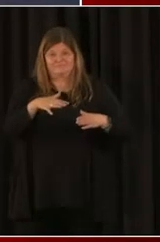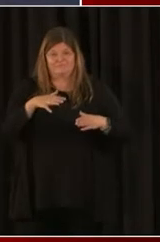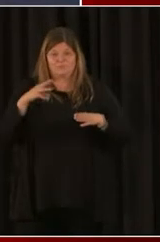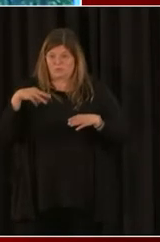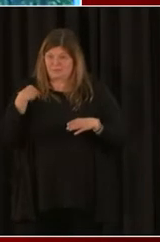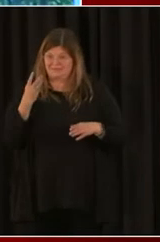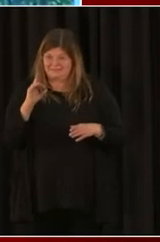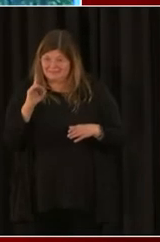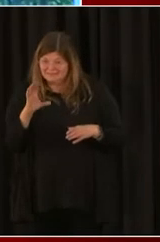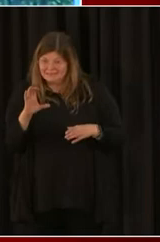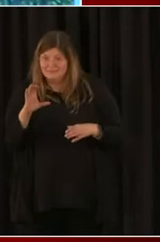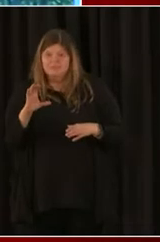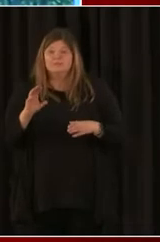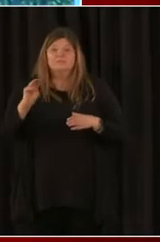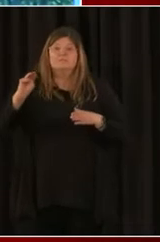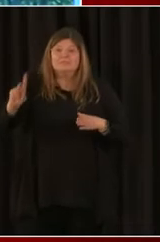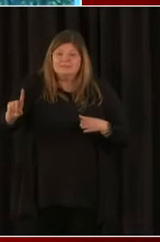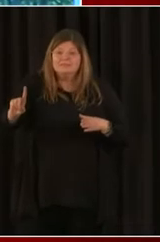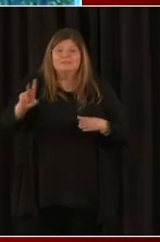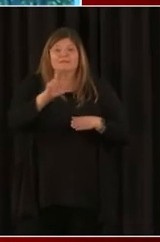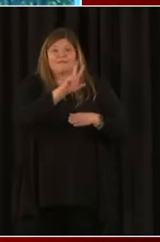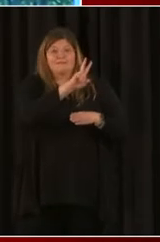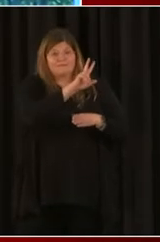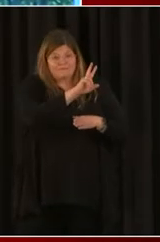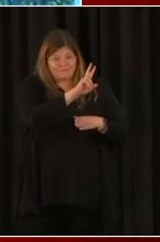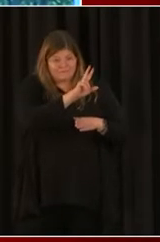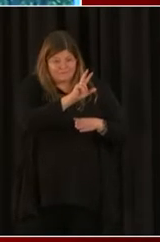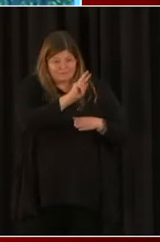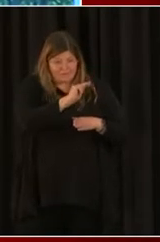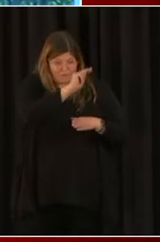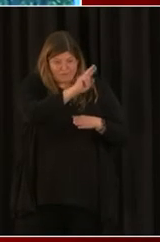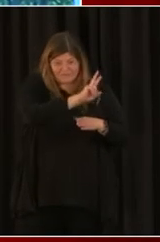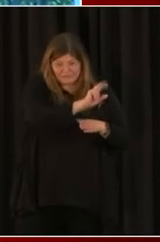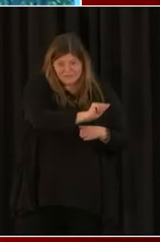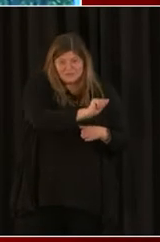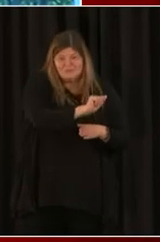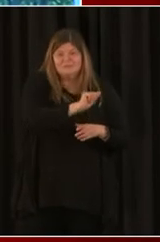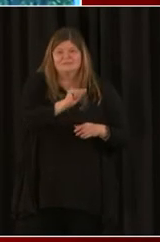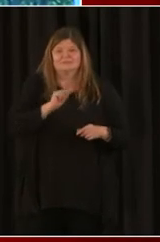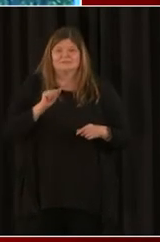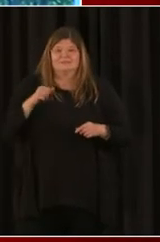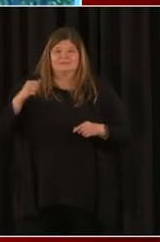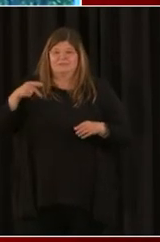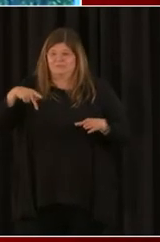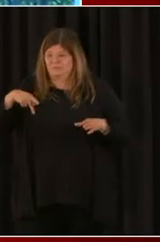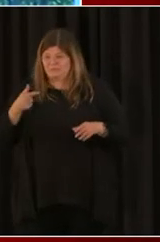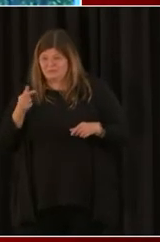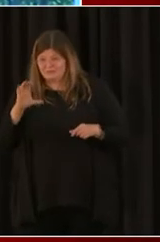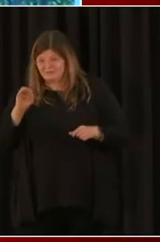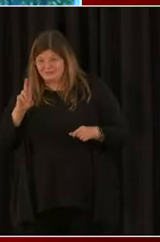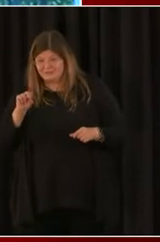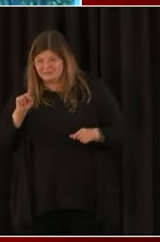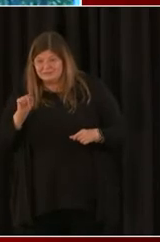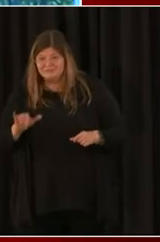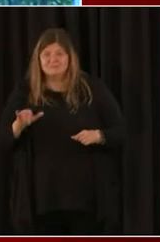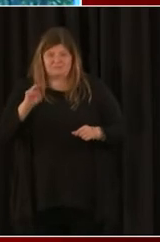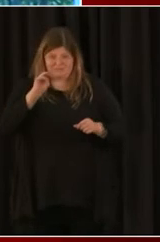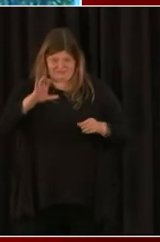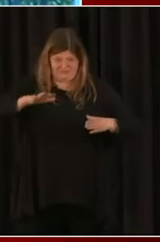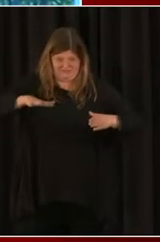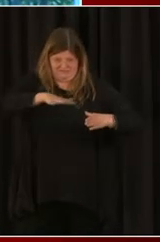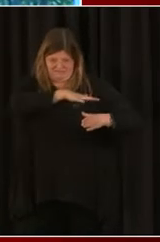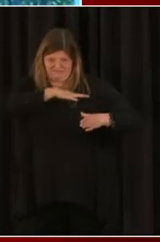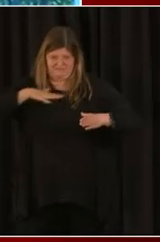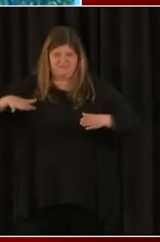and in Maryland, Prince George's, and Montgomery County. Now, what I'd like to start off saying is today is just January